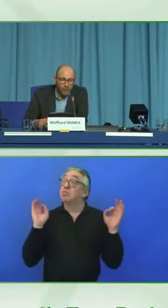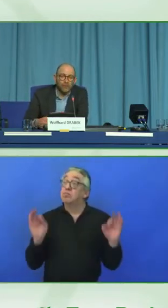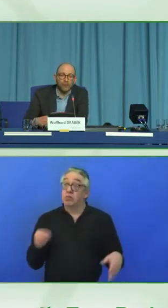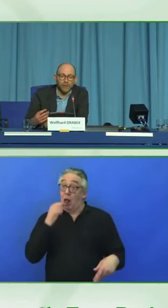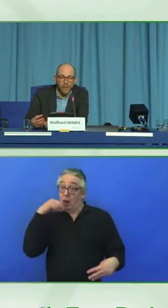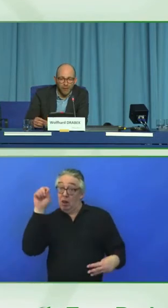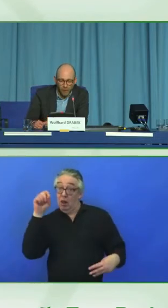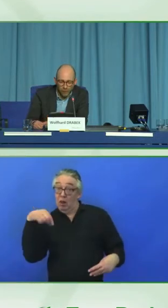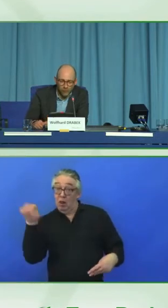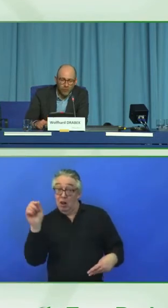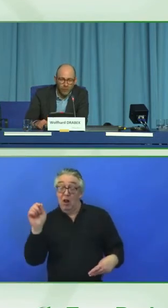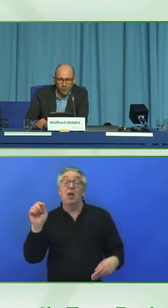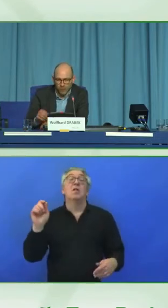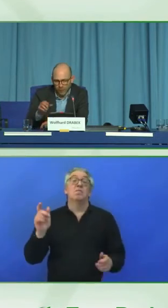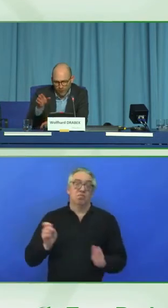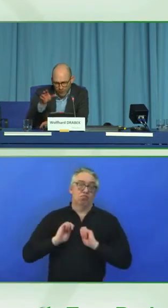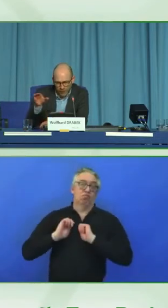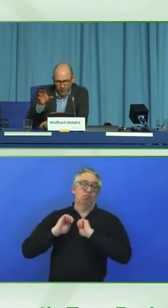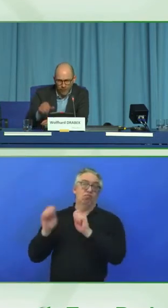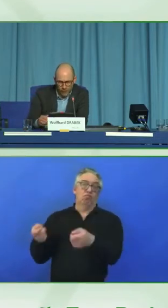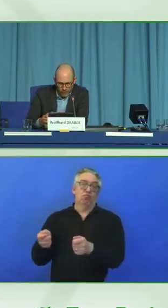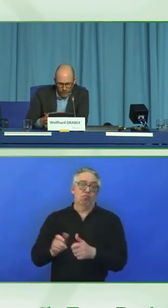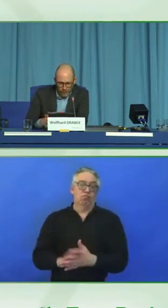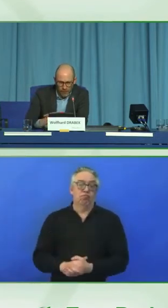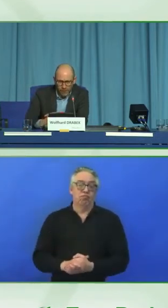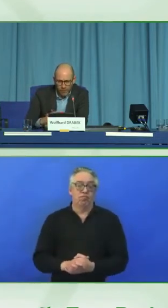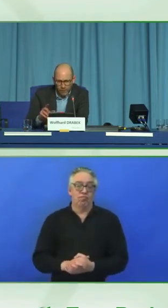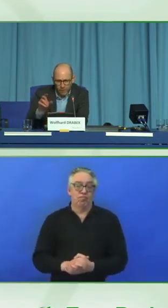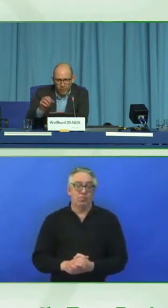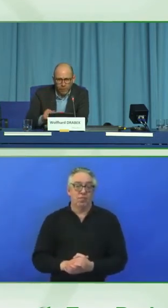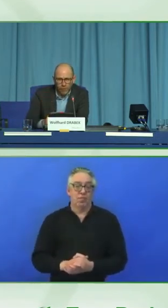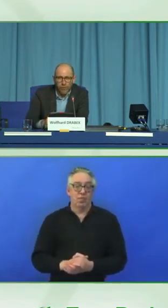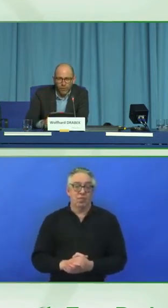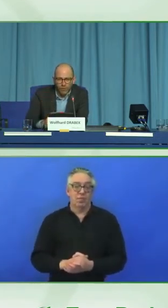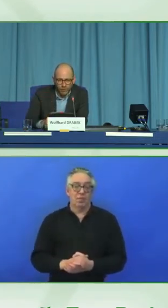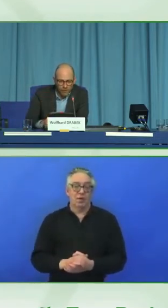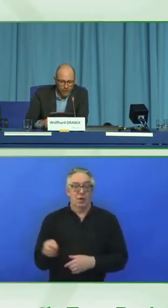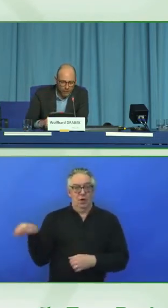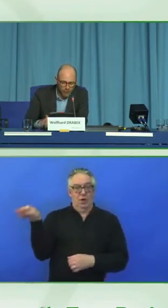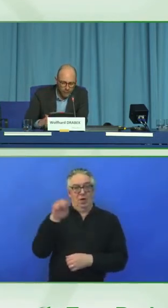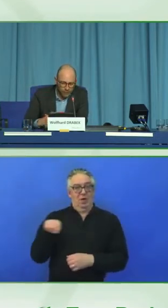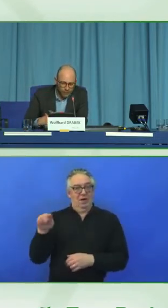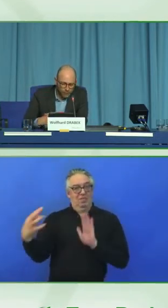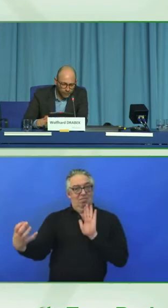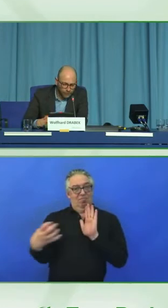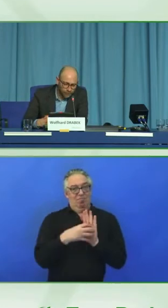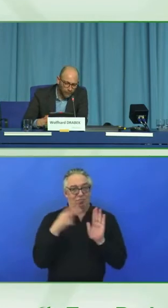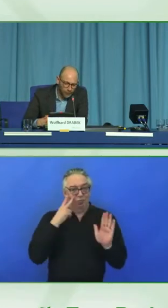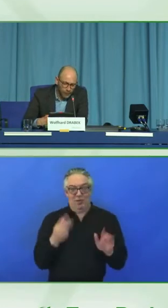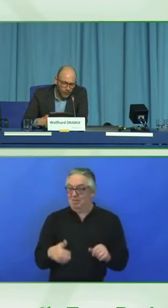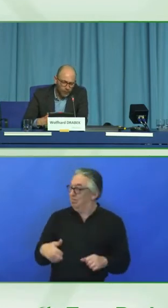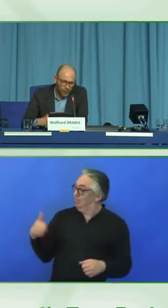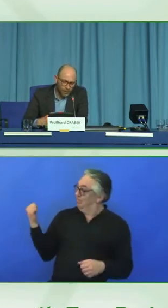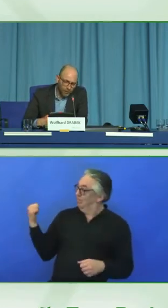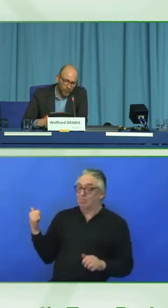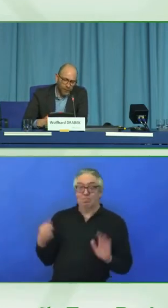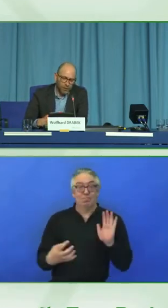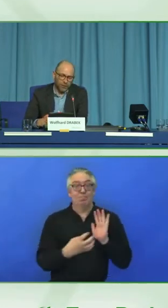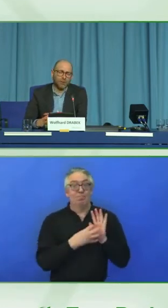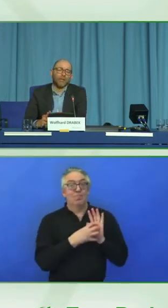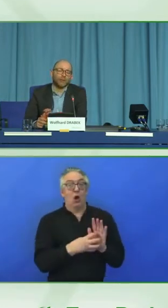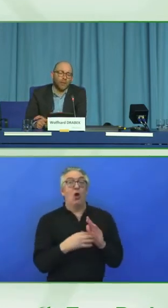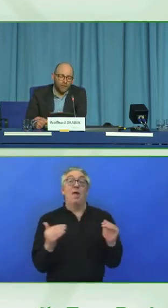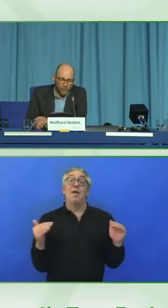Alle label is handed over. you can, the label is shown on the slide here. A